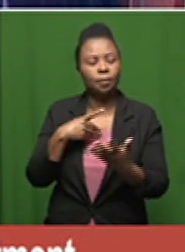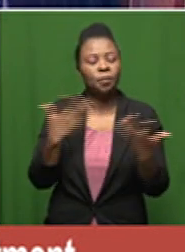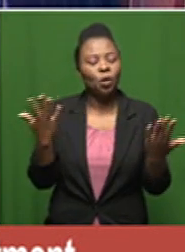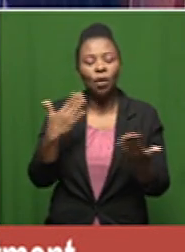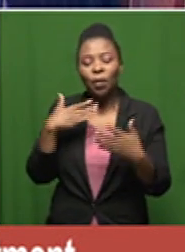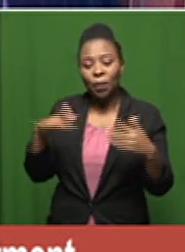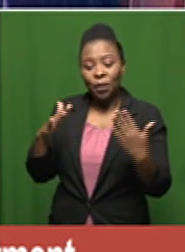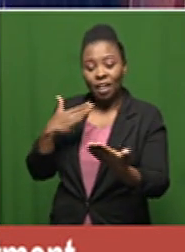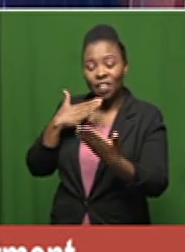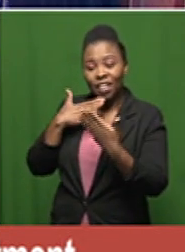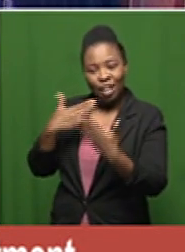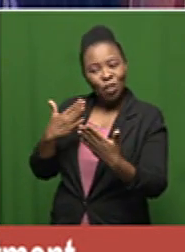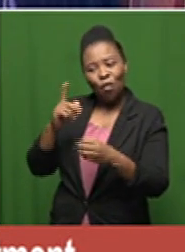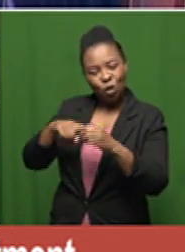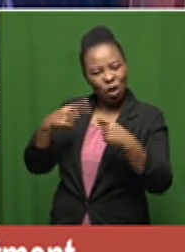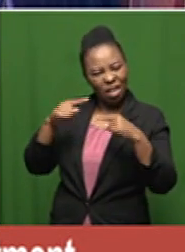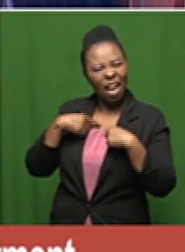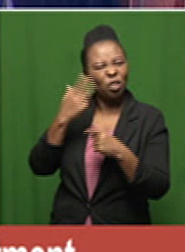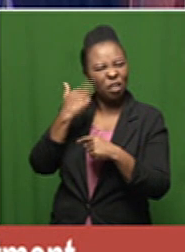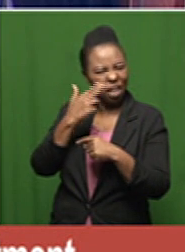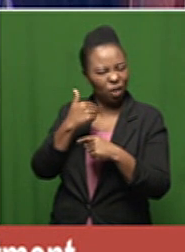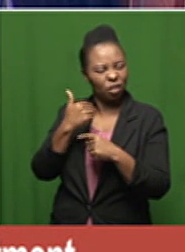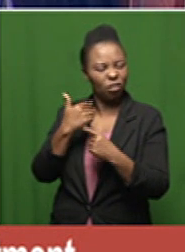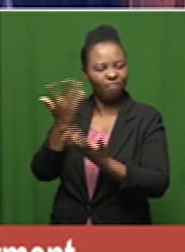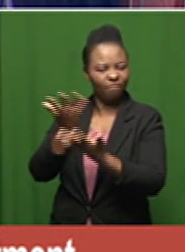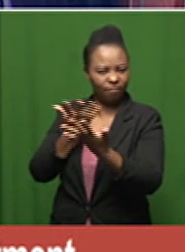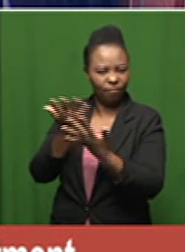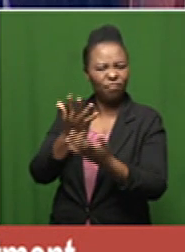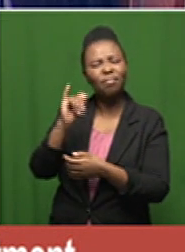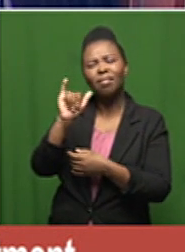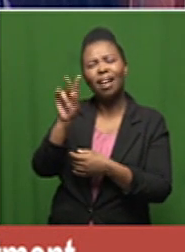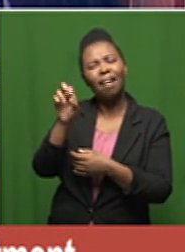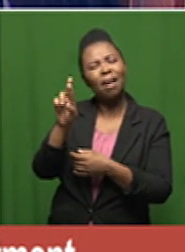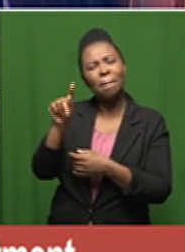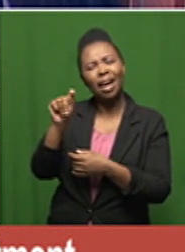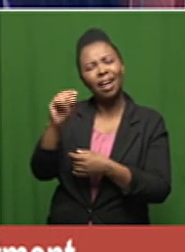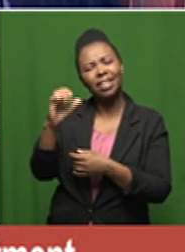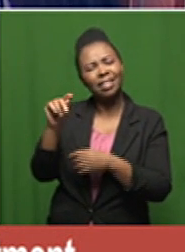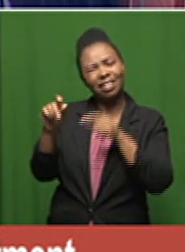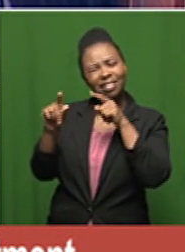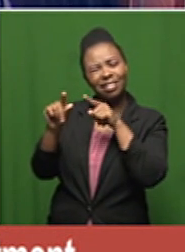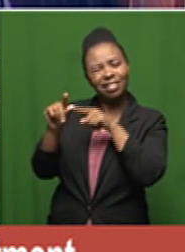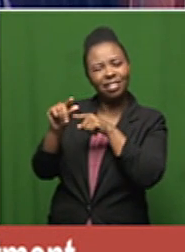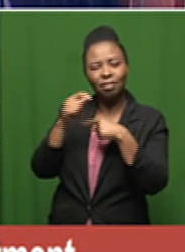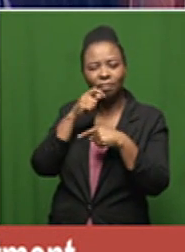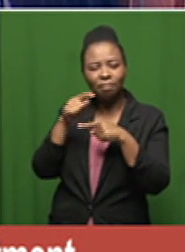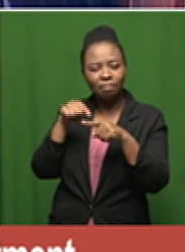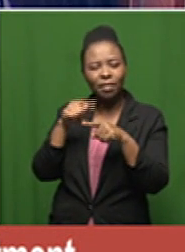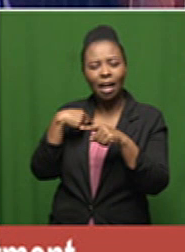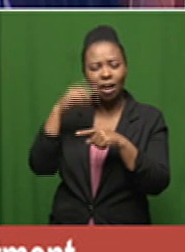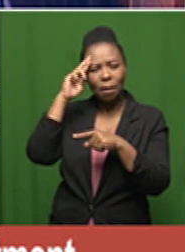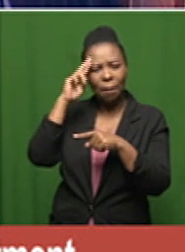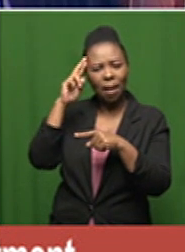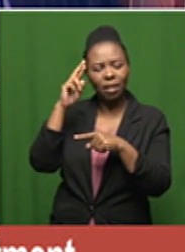for joining it's always good to talk to you um ivermectin i mean i i remember a senate hearing in the u.s in december